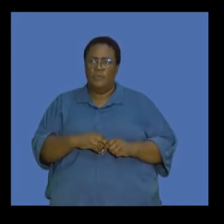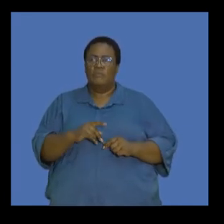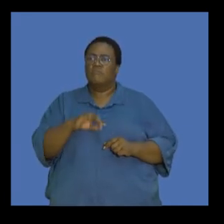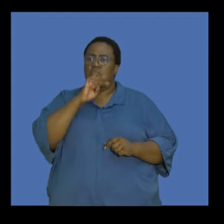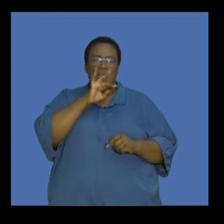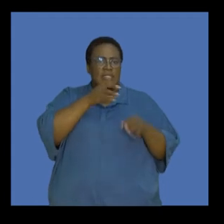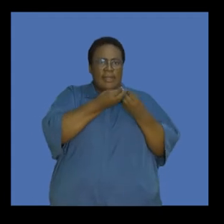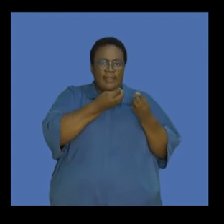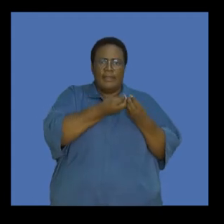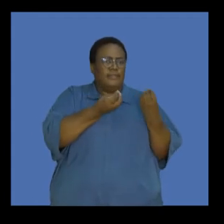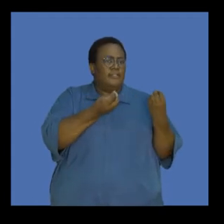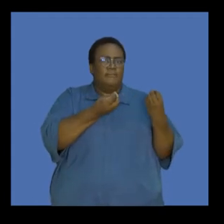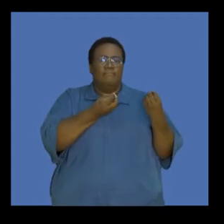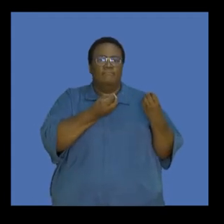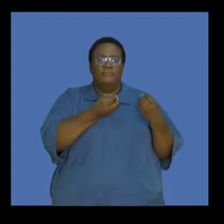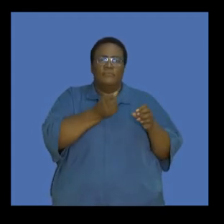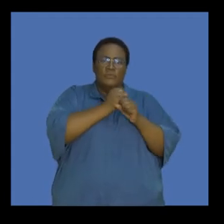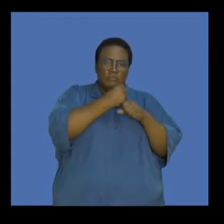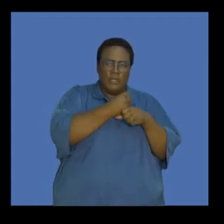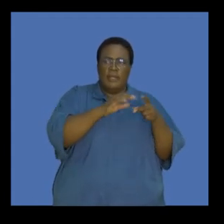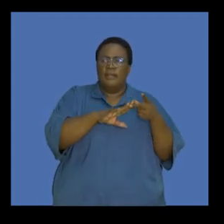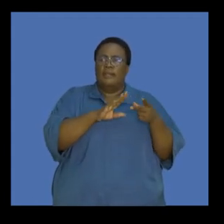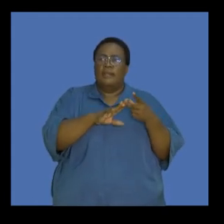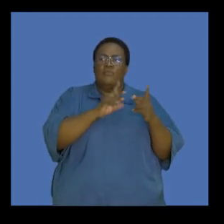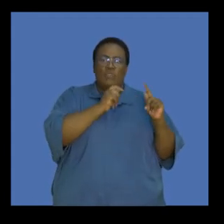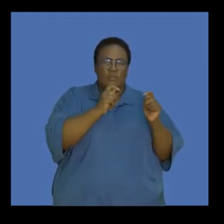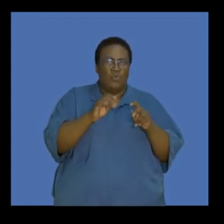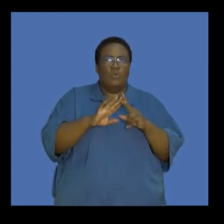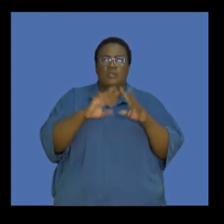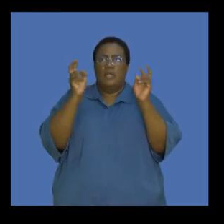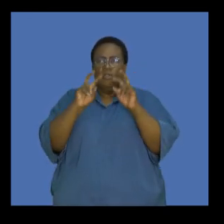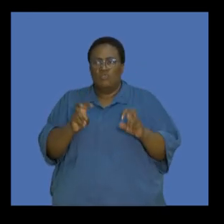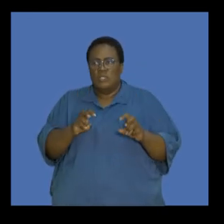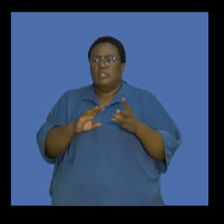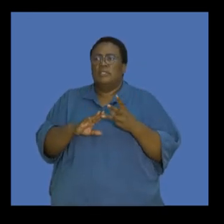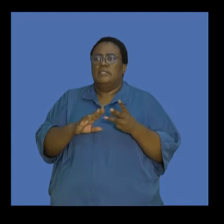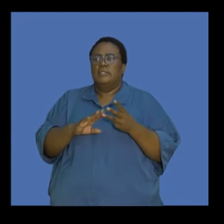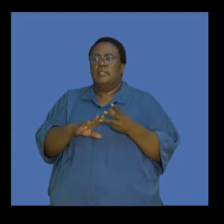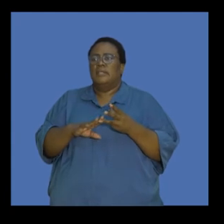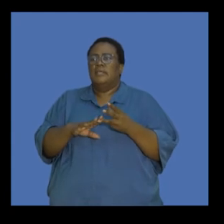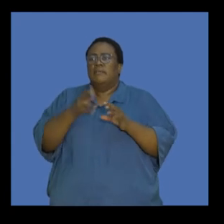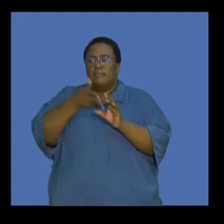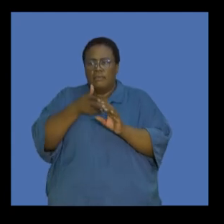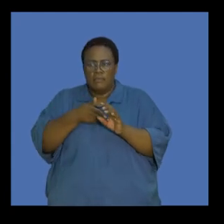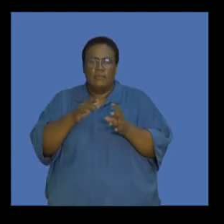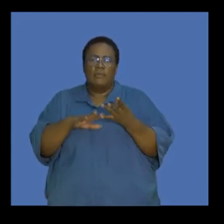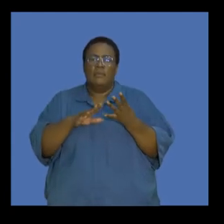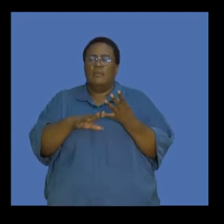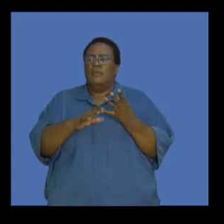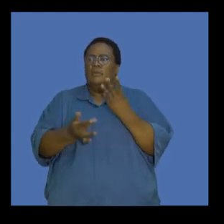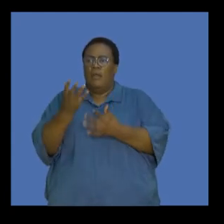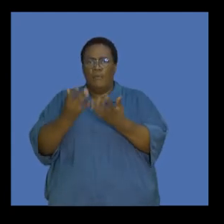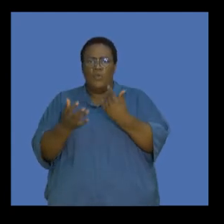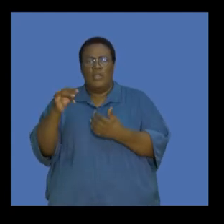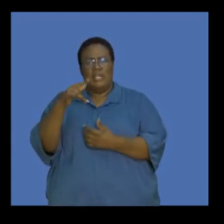And essentially it's the waste that we produce, it's transport, it's electricity, it's the fossil fuels that we